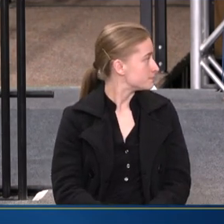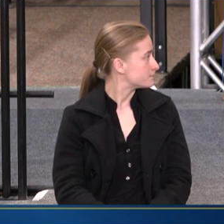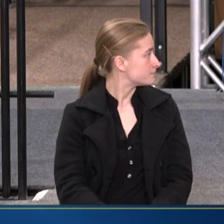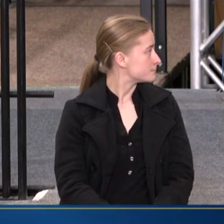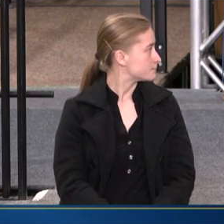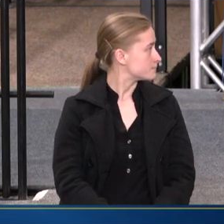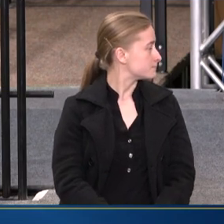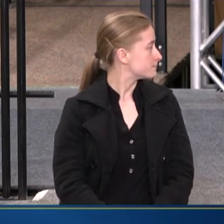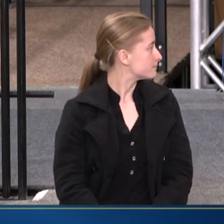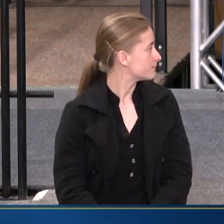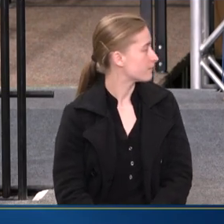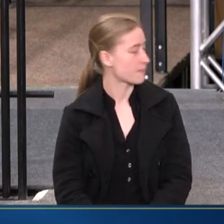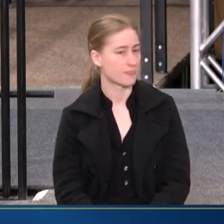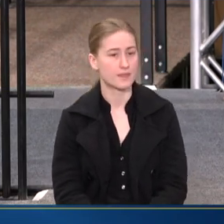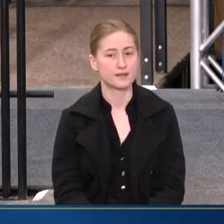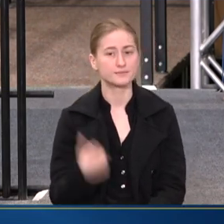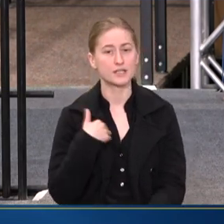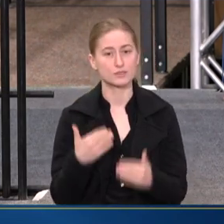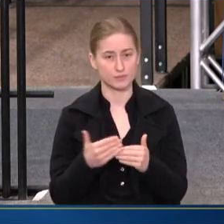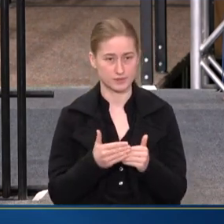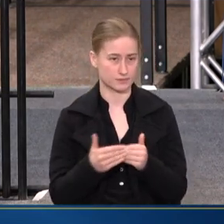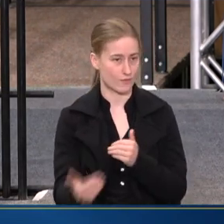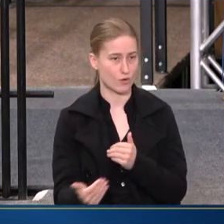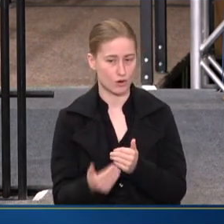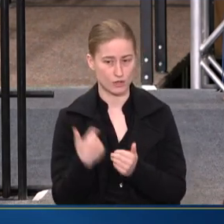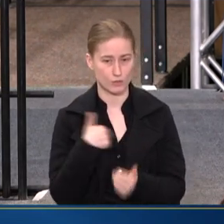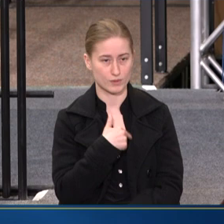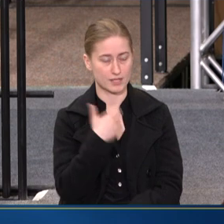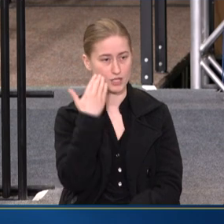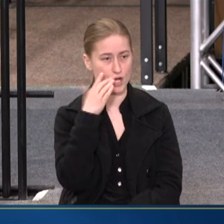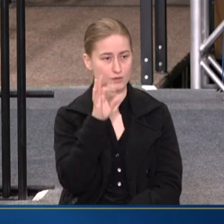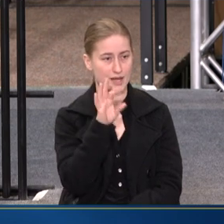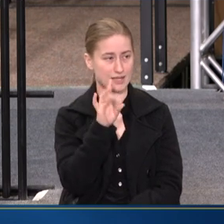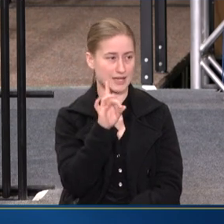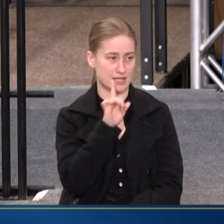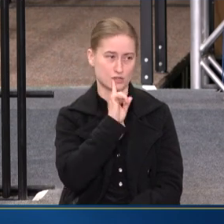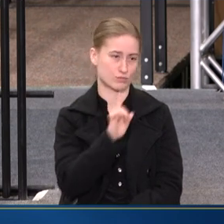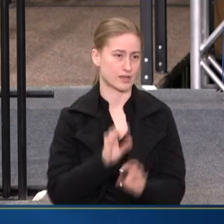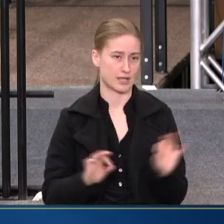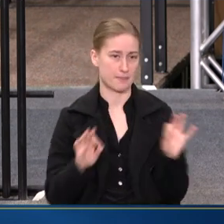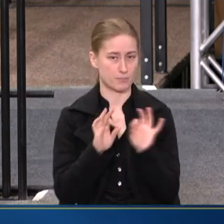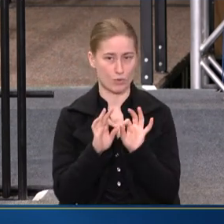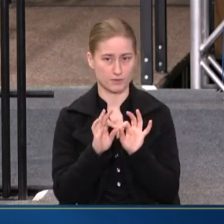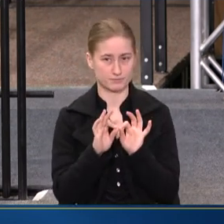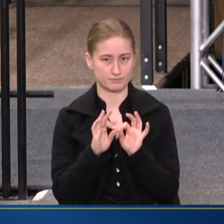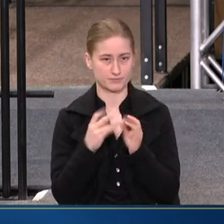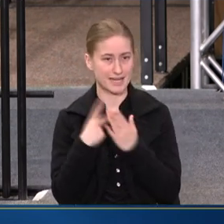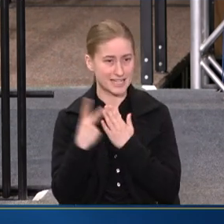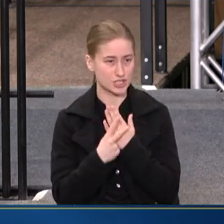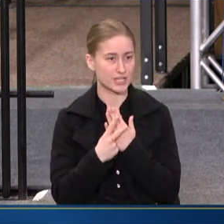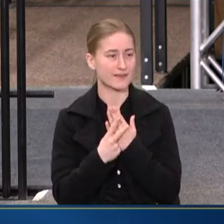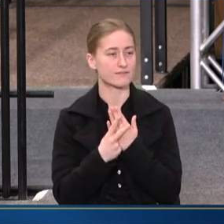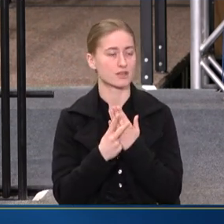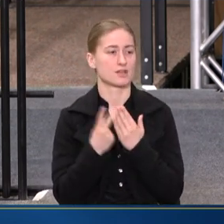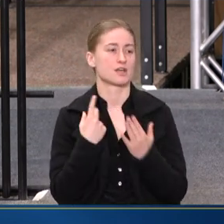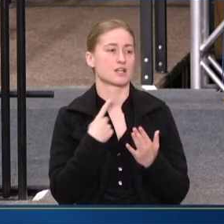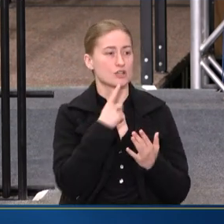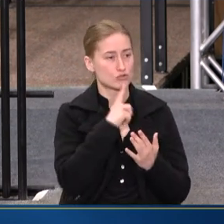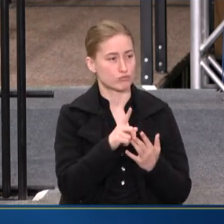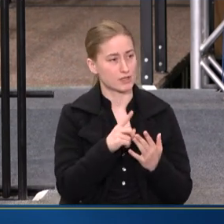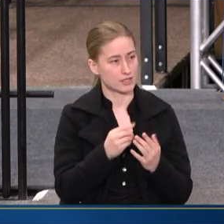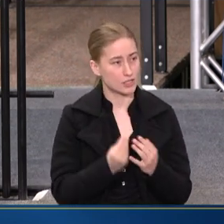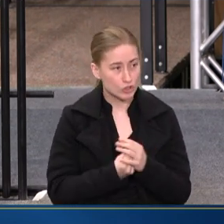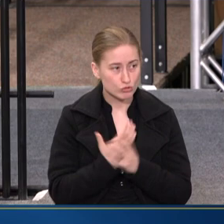AS WE GO FORWARD, WE KNOW THAT 988 HAS BEEN A REALLY IMPORTANT INITIATIVE. AND IT HAS REALLY GROWN.